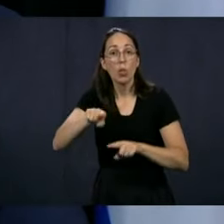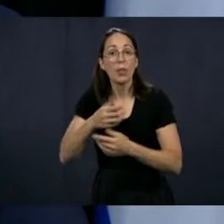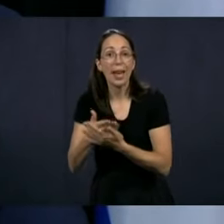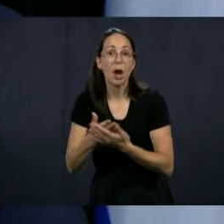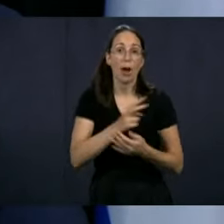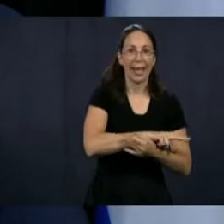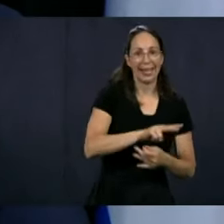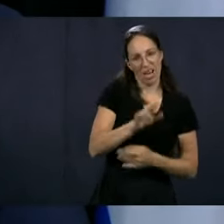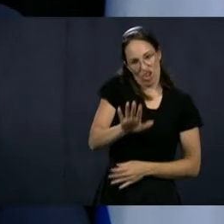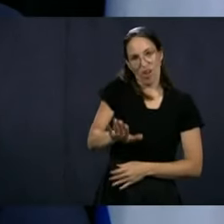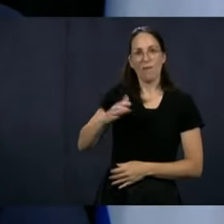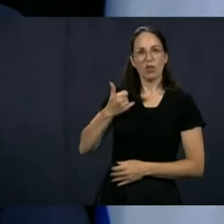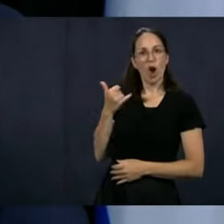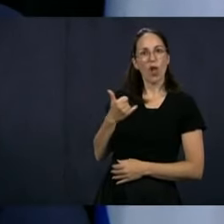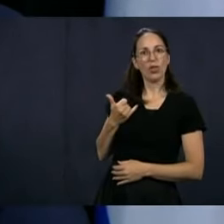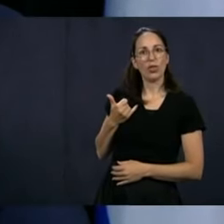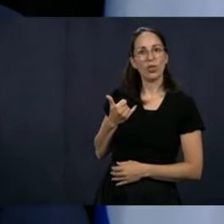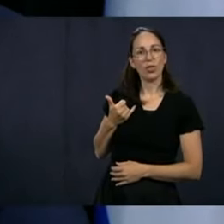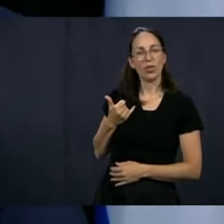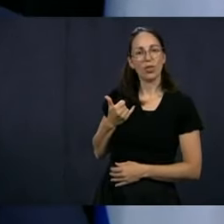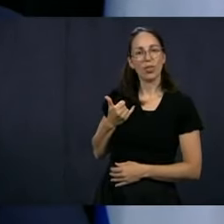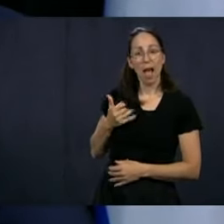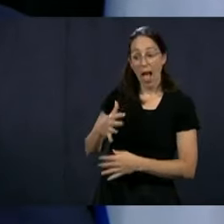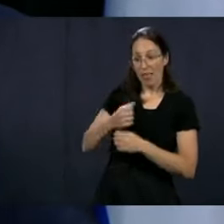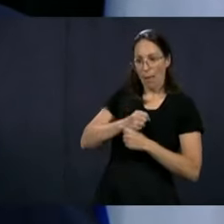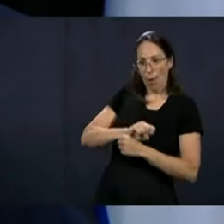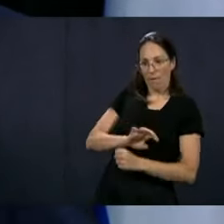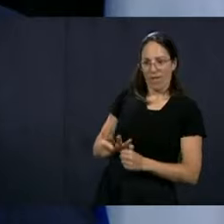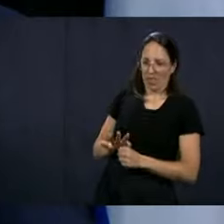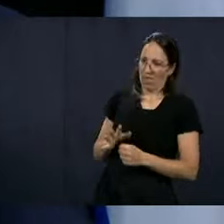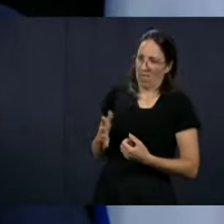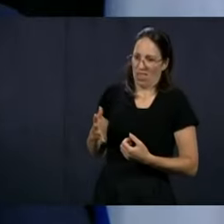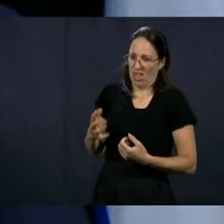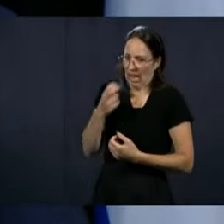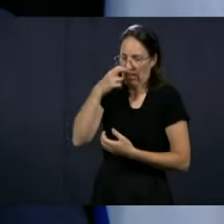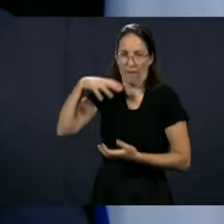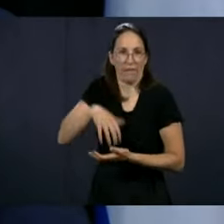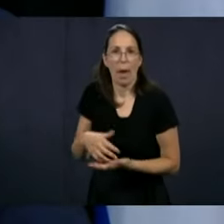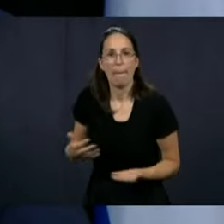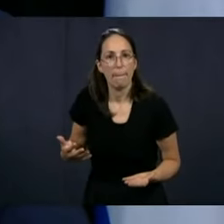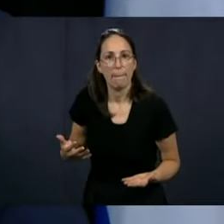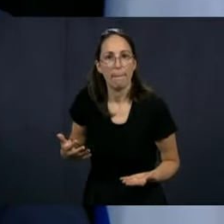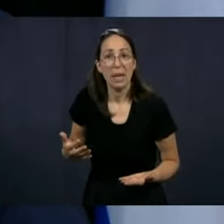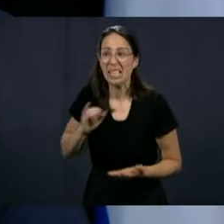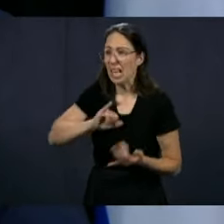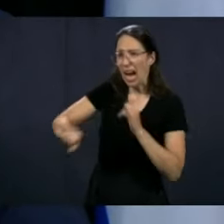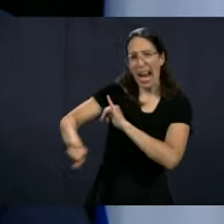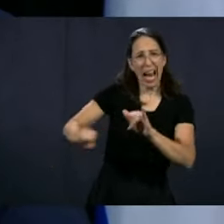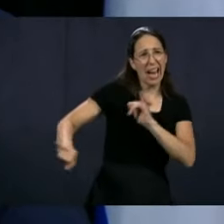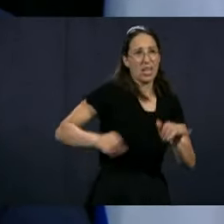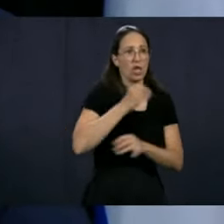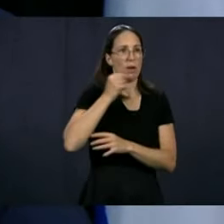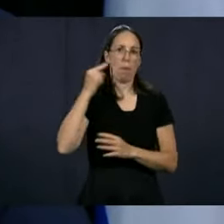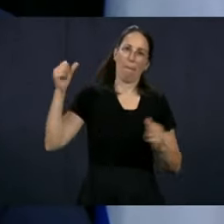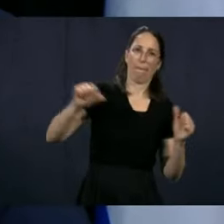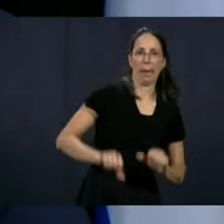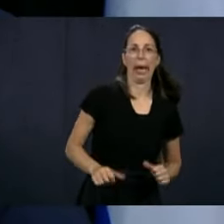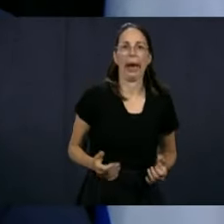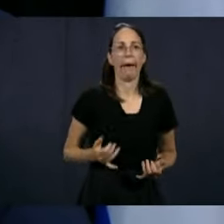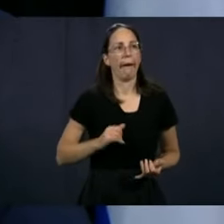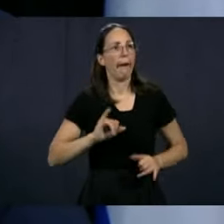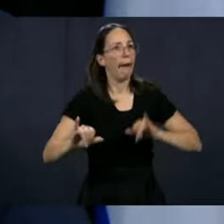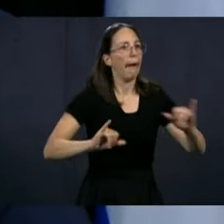with risk, a much lower risk of disease than the inconveniences of leaving them